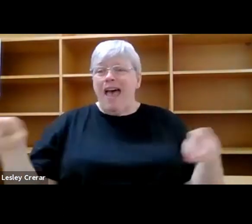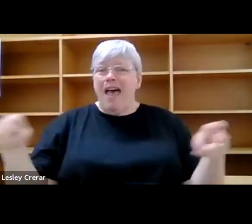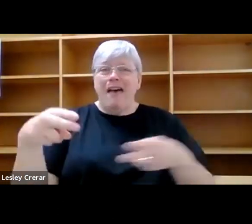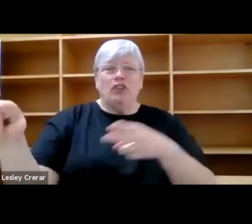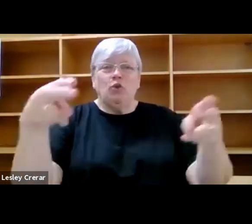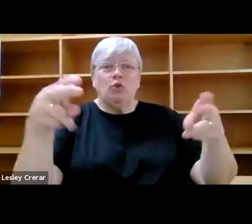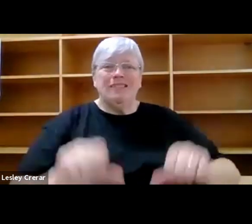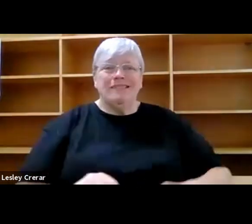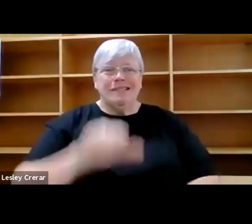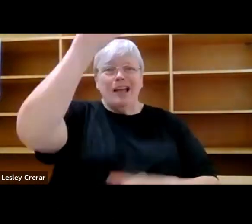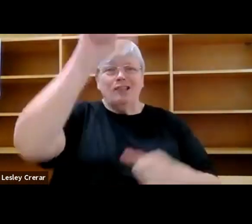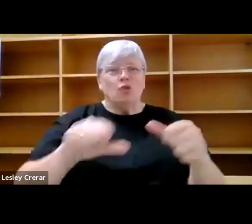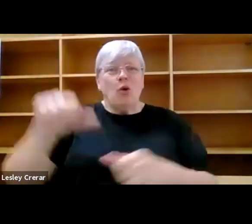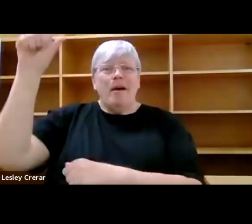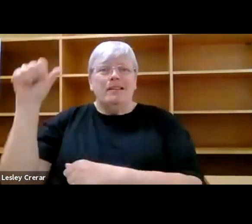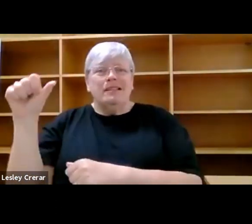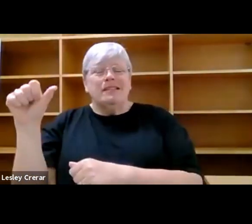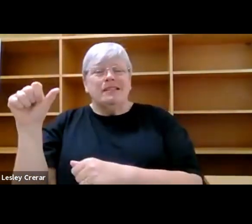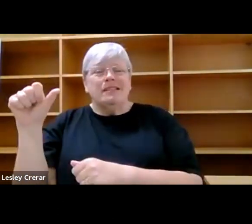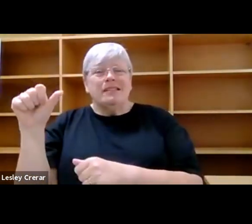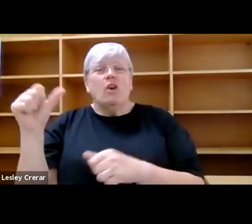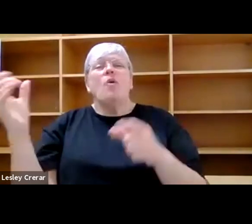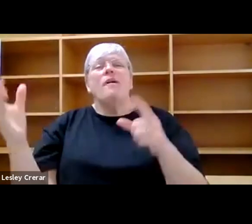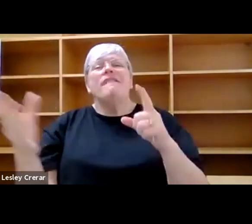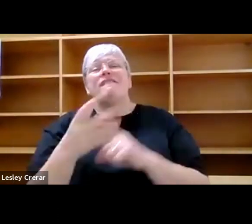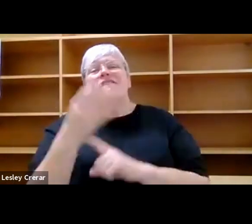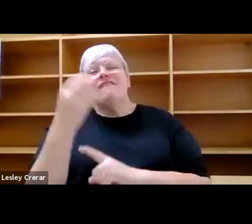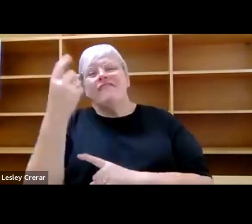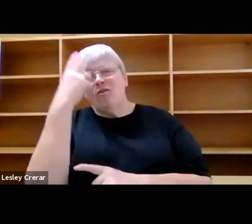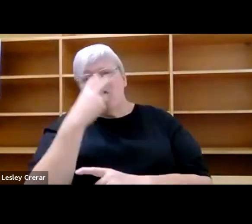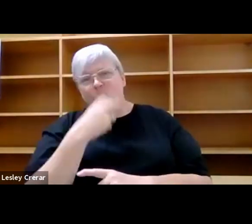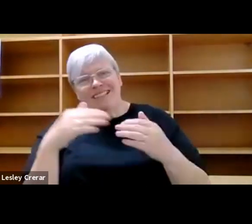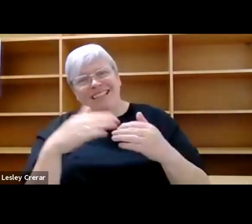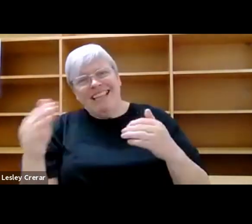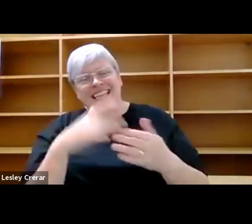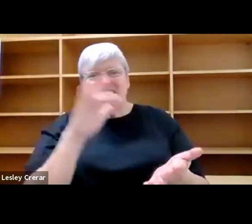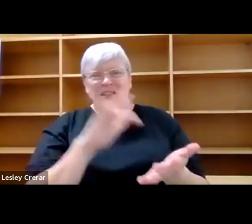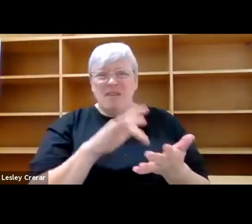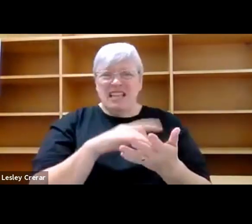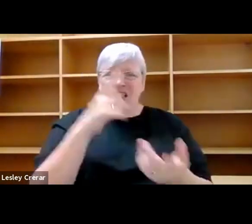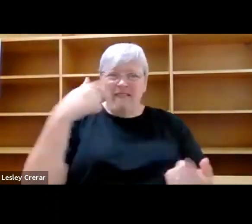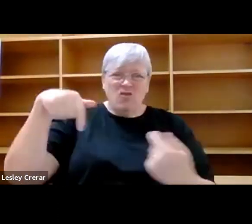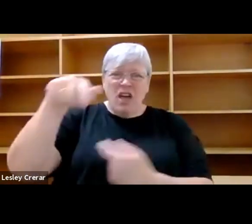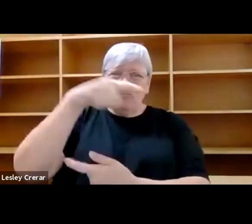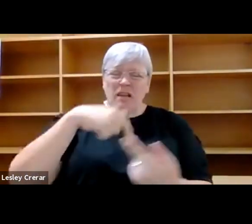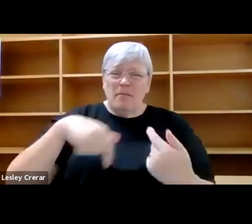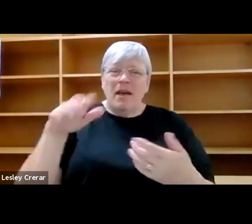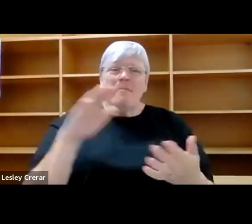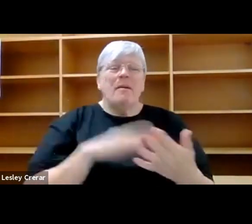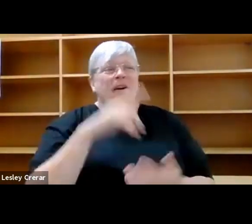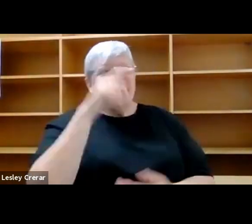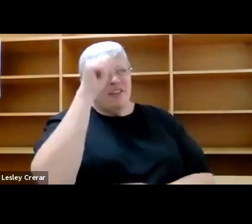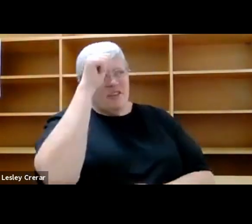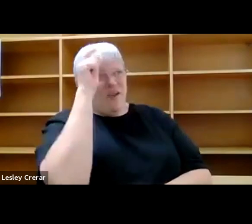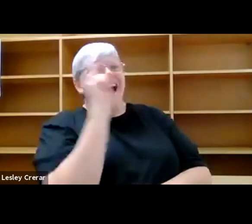skyscrapers. Once we found one of the old city gates stranded in the middle of a roundabout, and my mother knew immediately where she